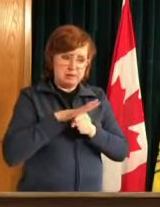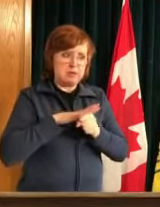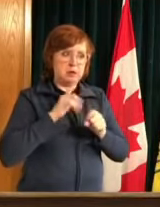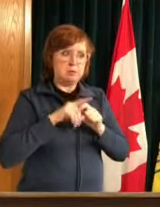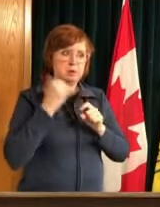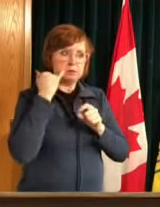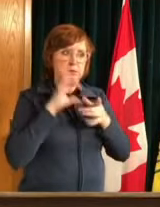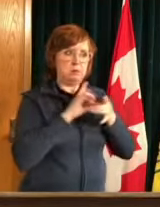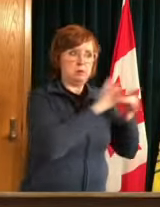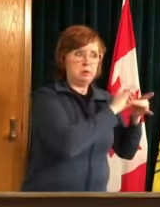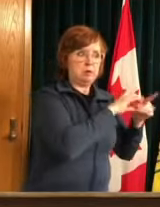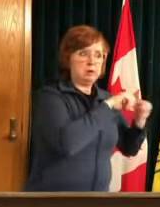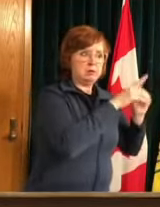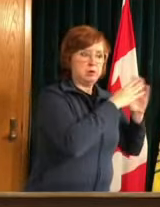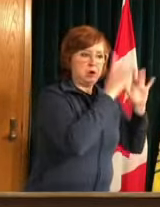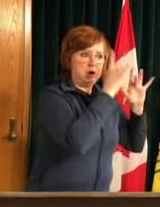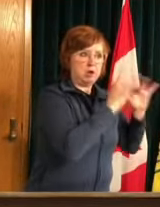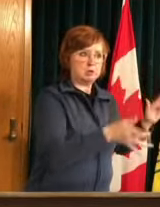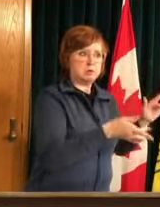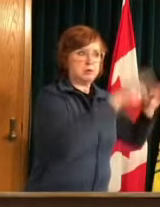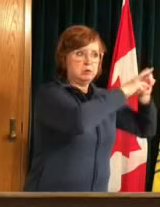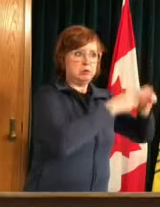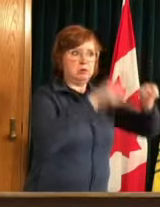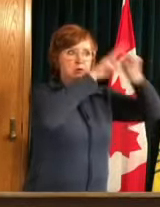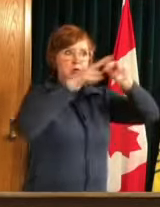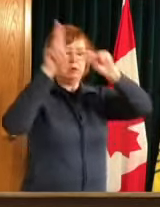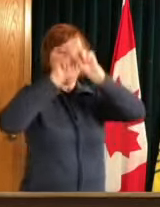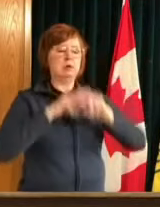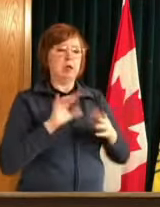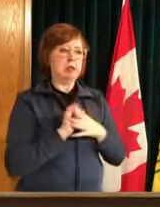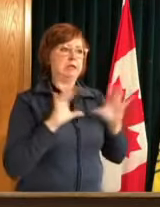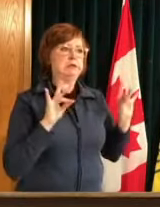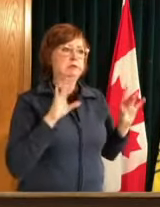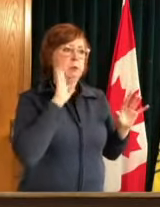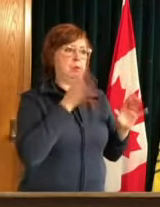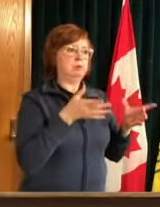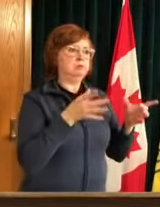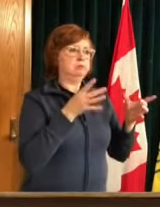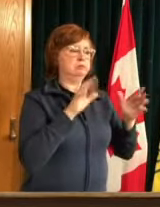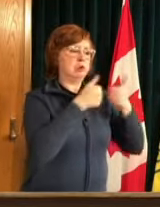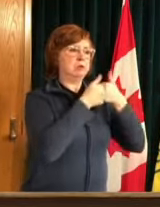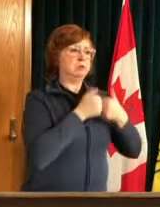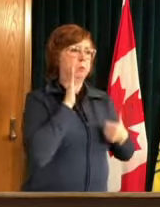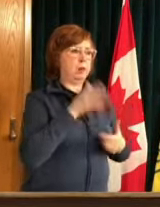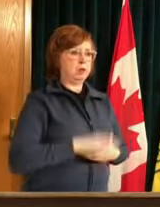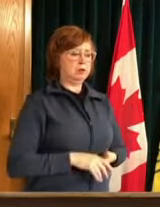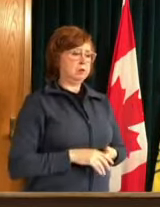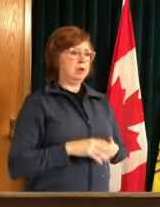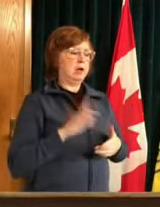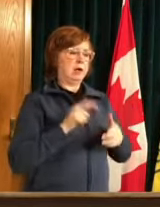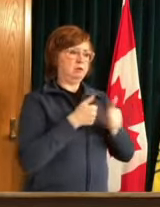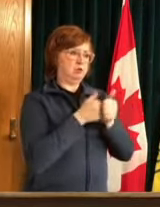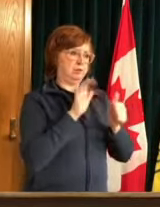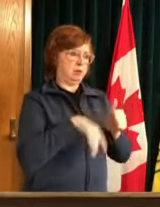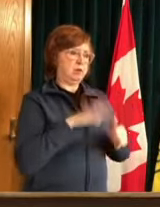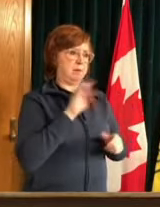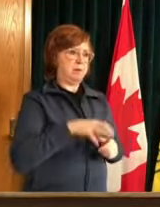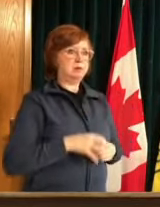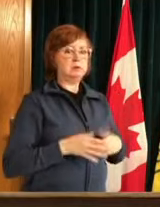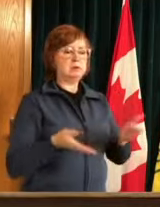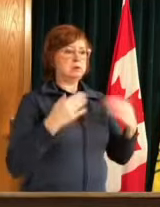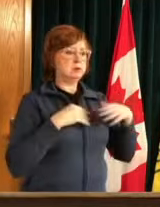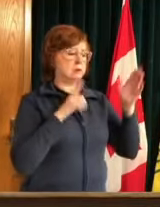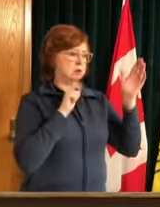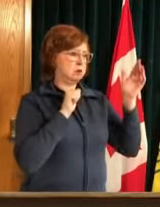we'll take we'll take another question on the line operator we have laura sharpaletti with cbc